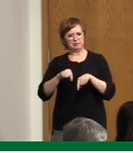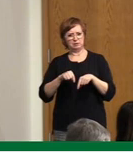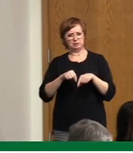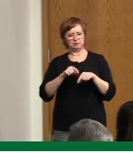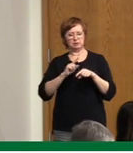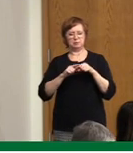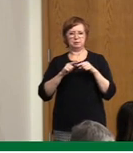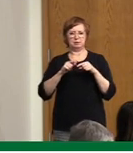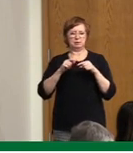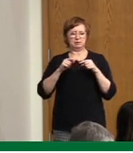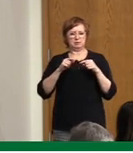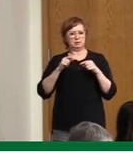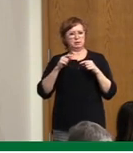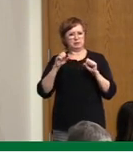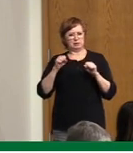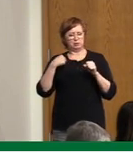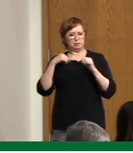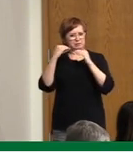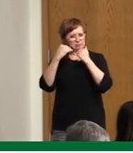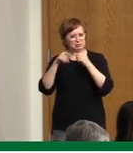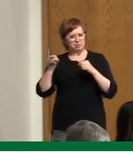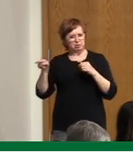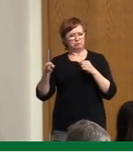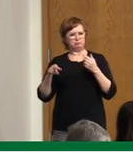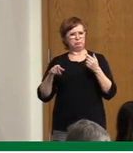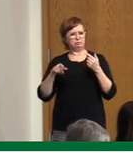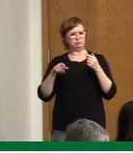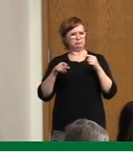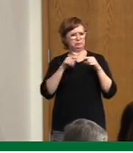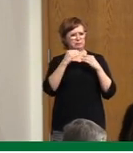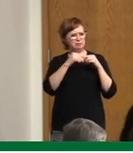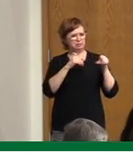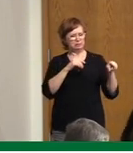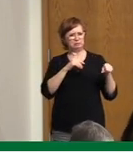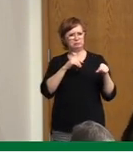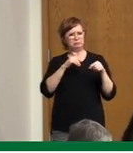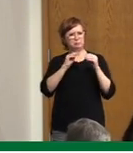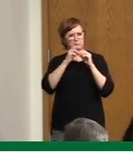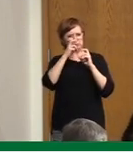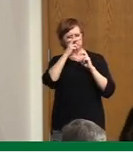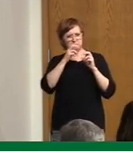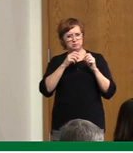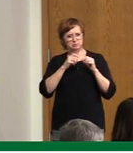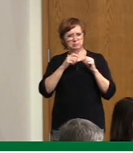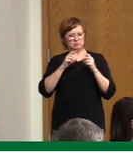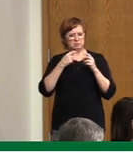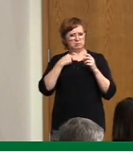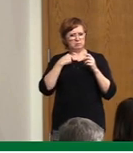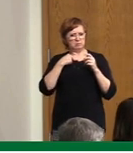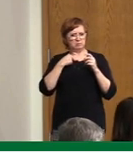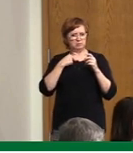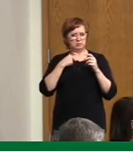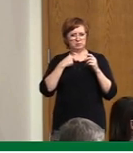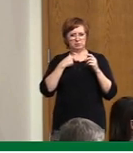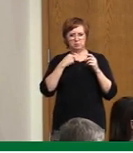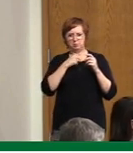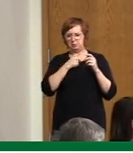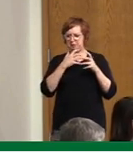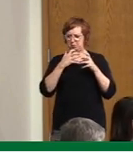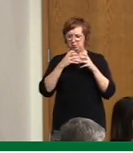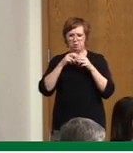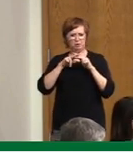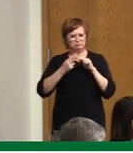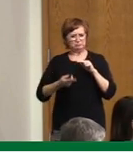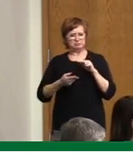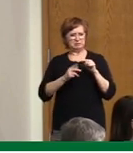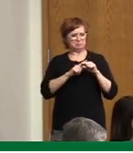two-fold question of whether we need those restrictions right now is the only alternative to lower our numbers given Alberta